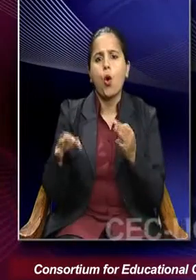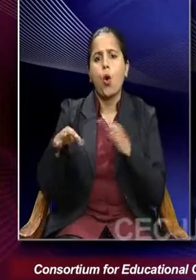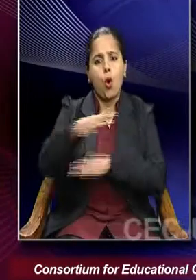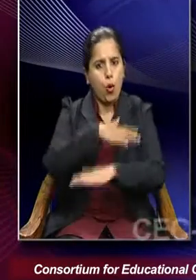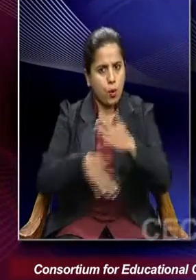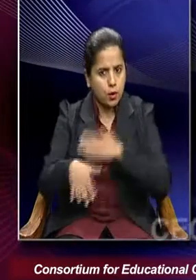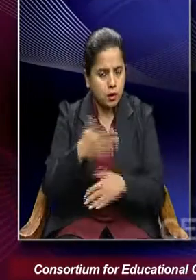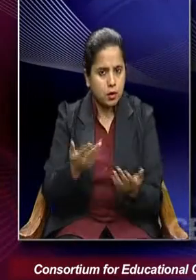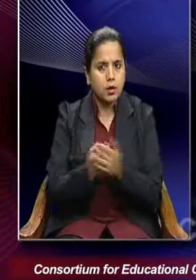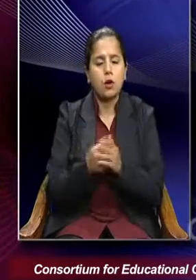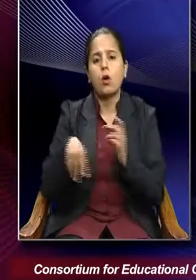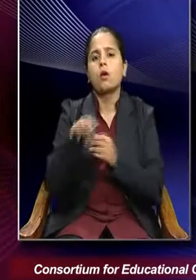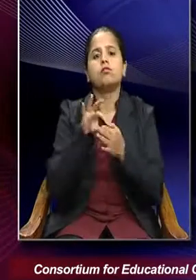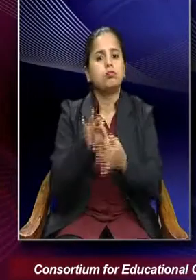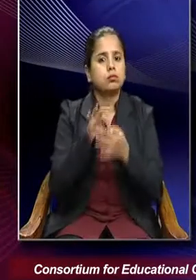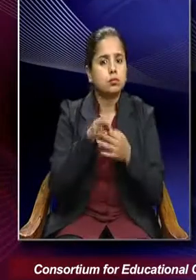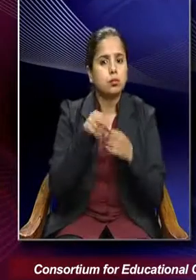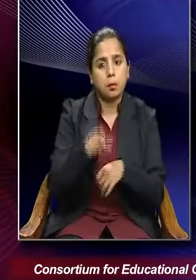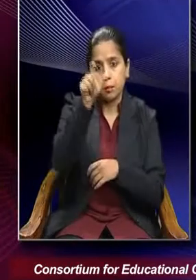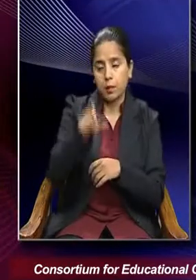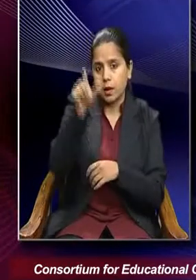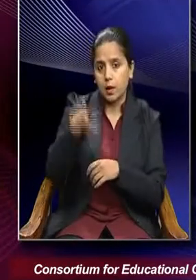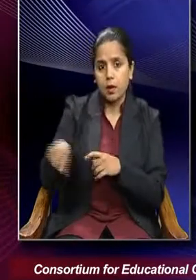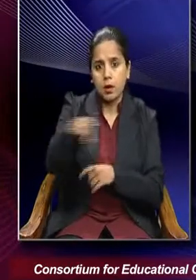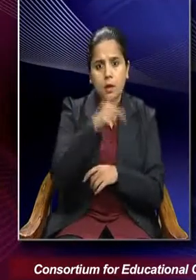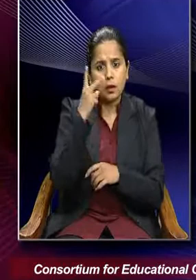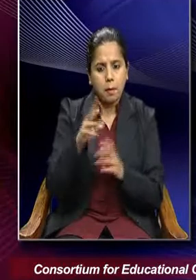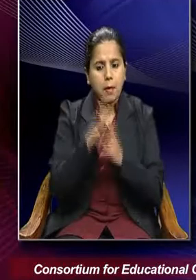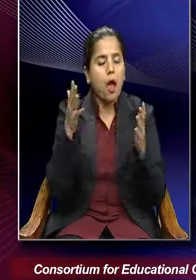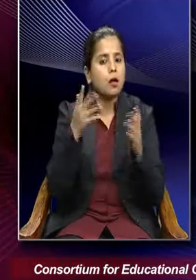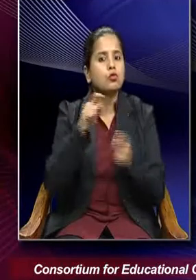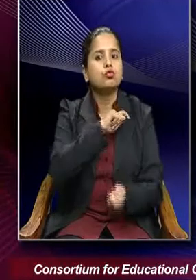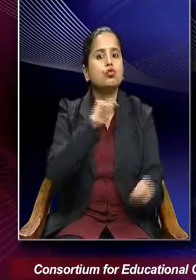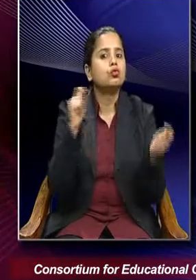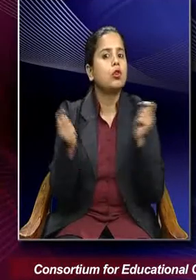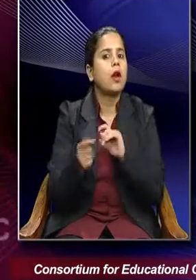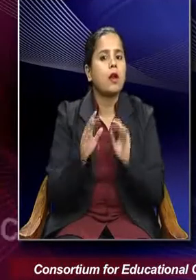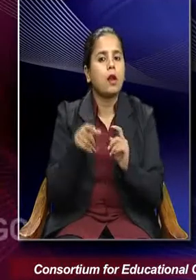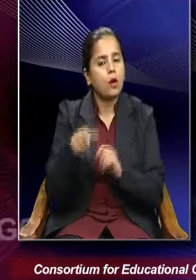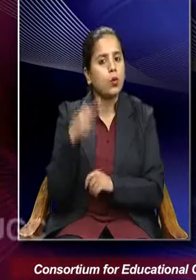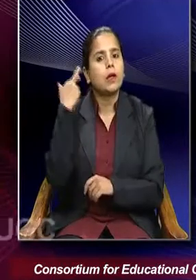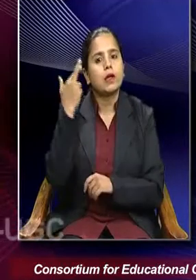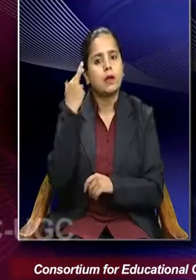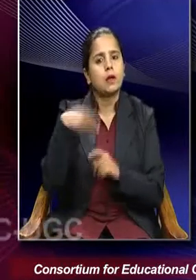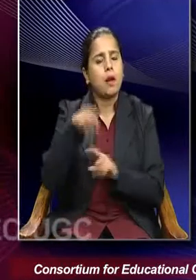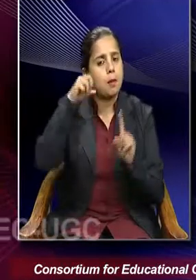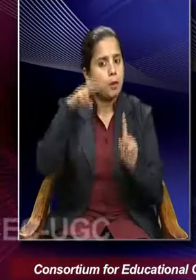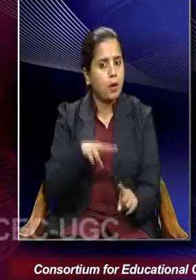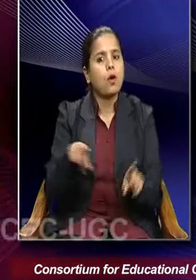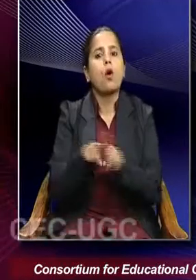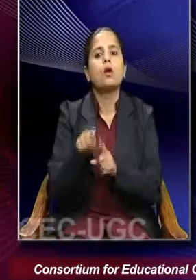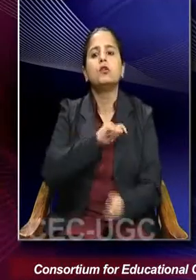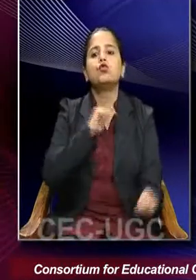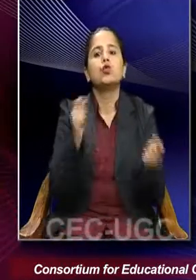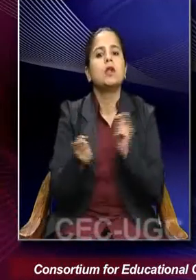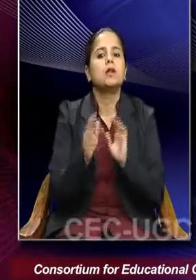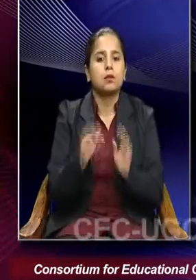the relation between individuals are undergoing change and therefore perspectives also changes.